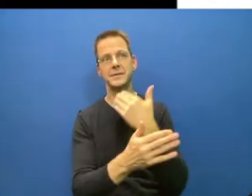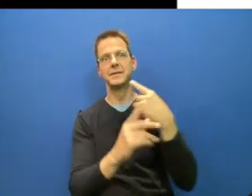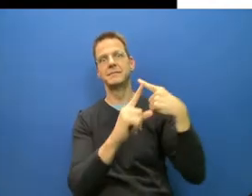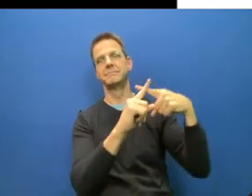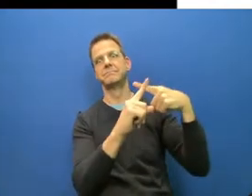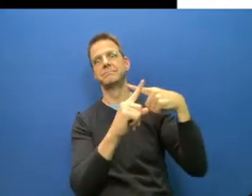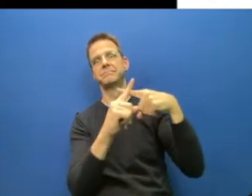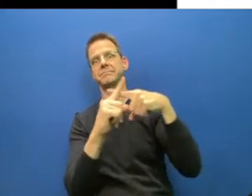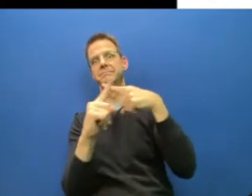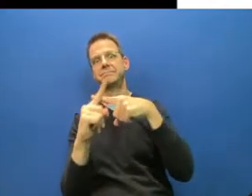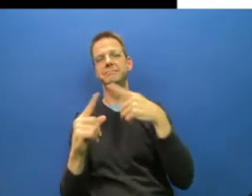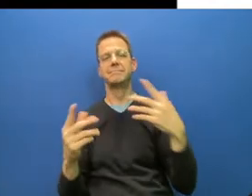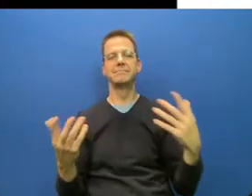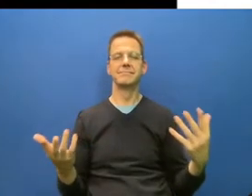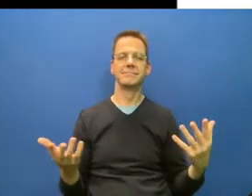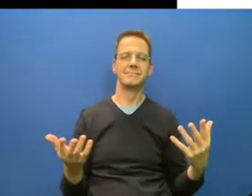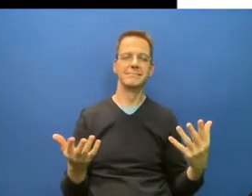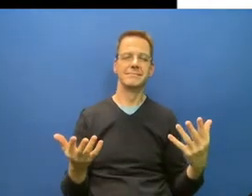slide, please.